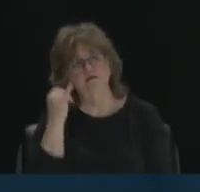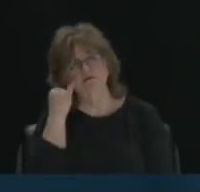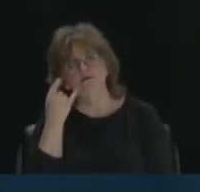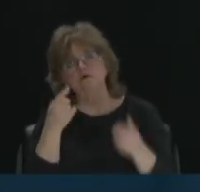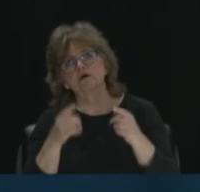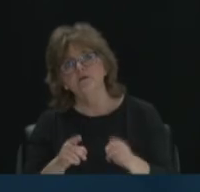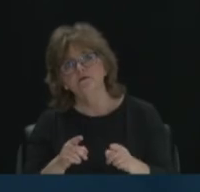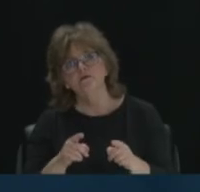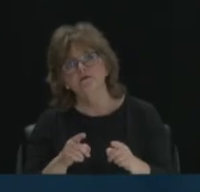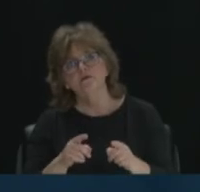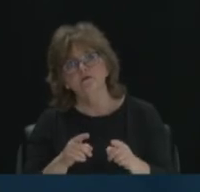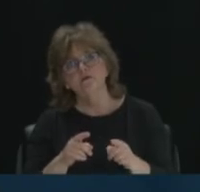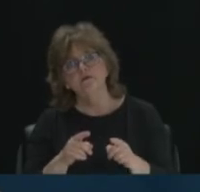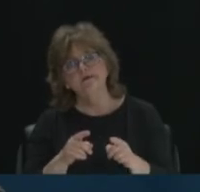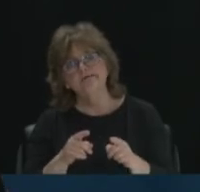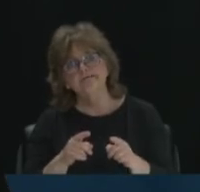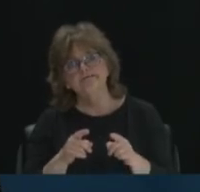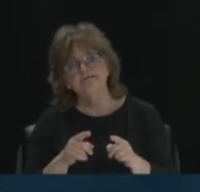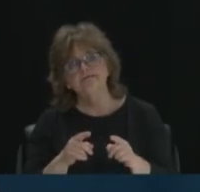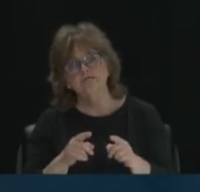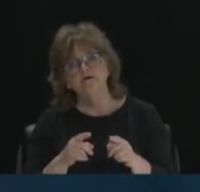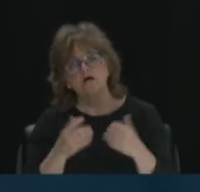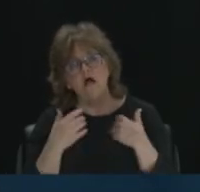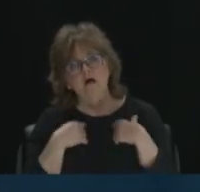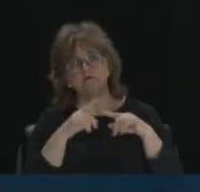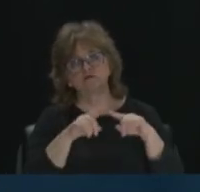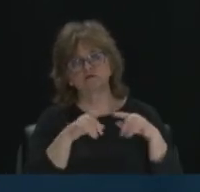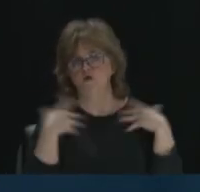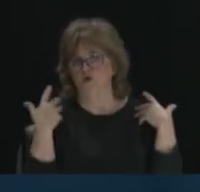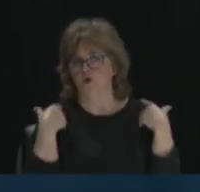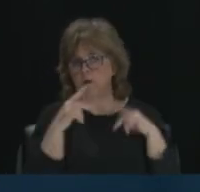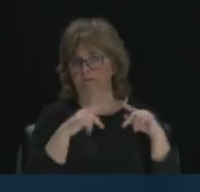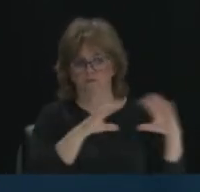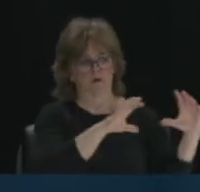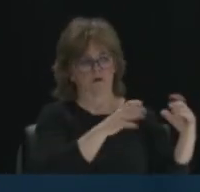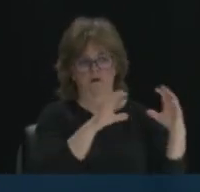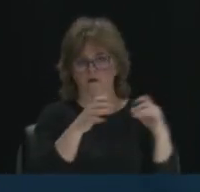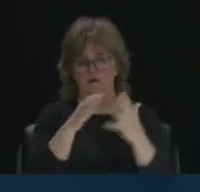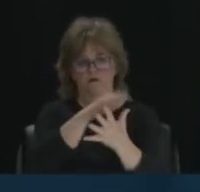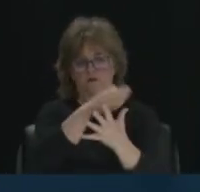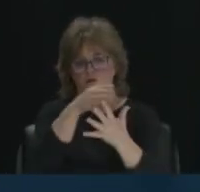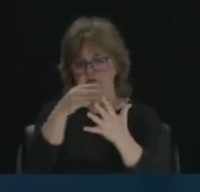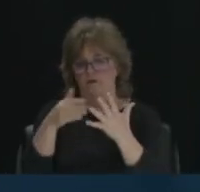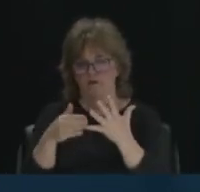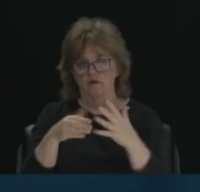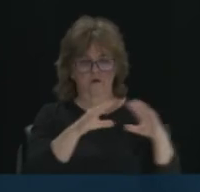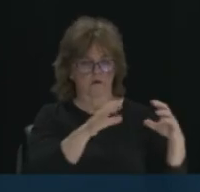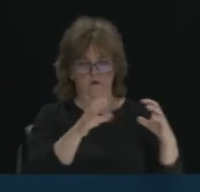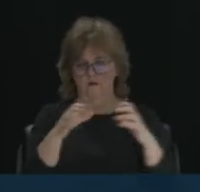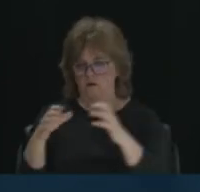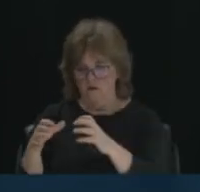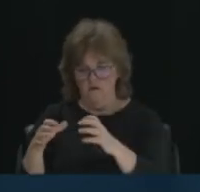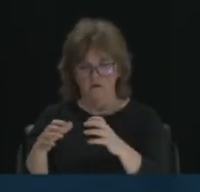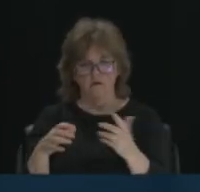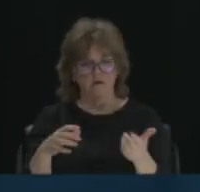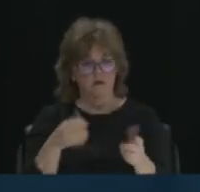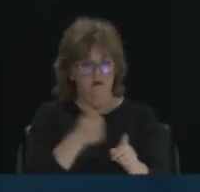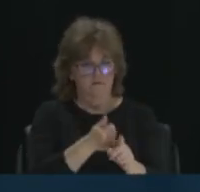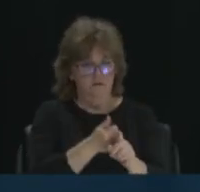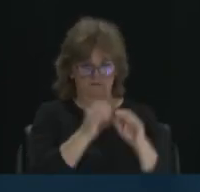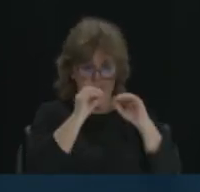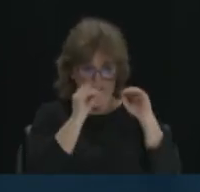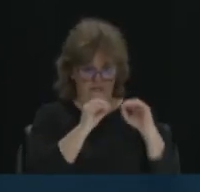situation whereas we have all these youth groups, they're taught to actually have their own elections.